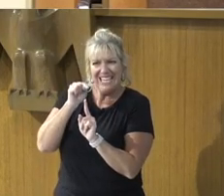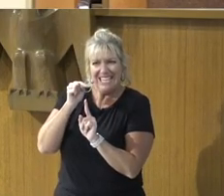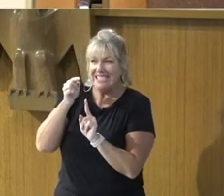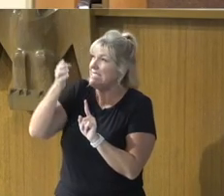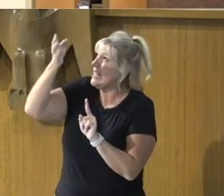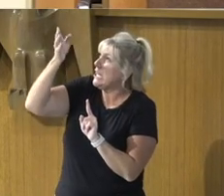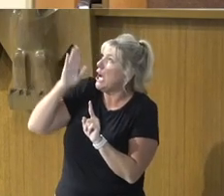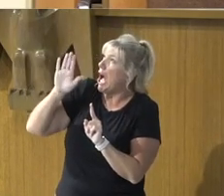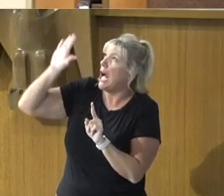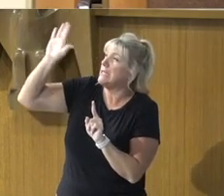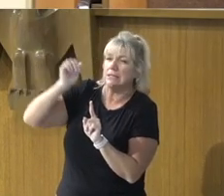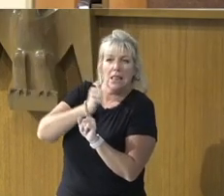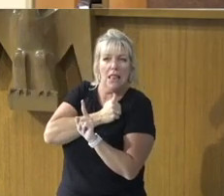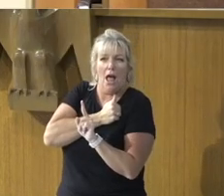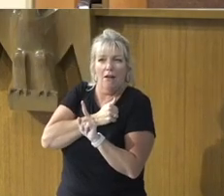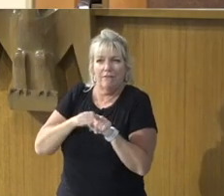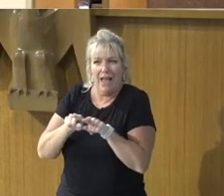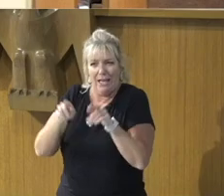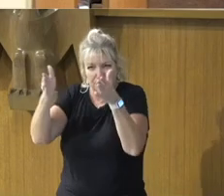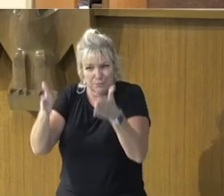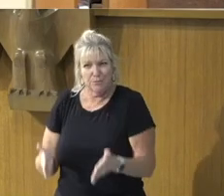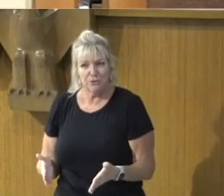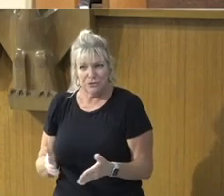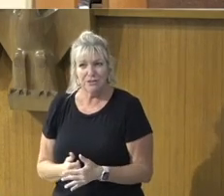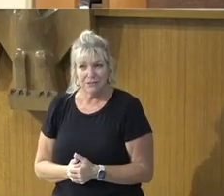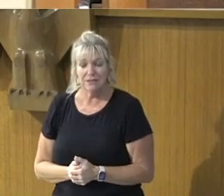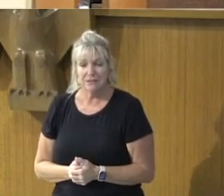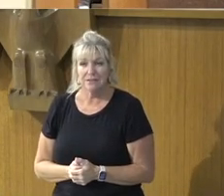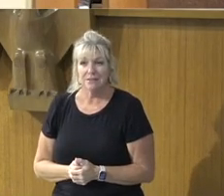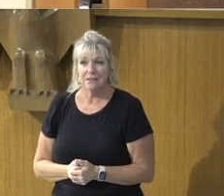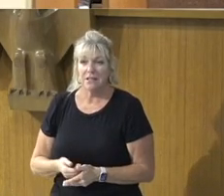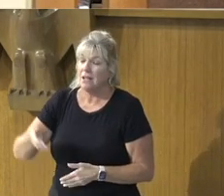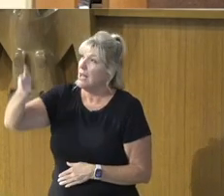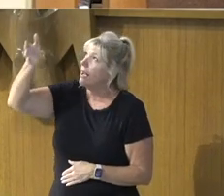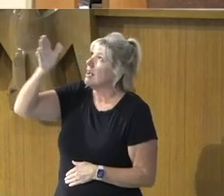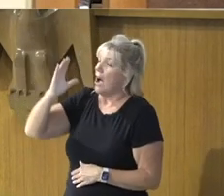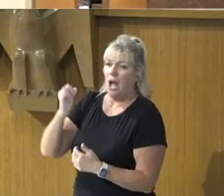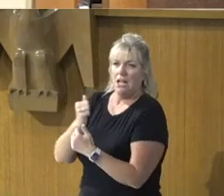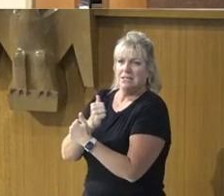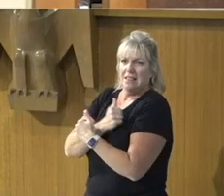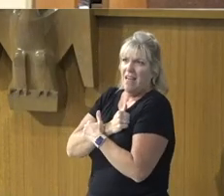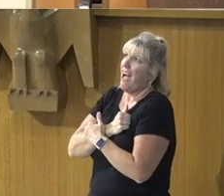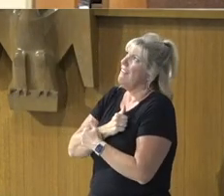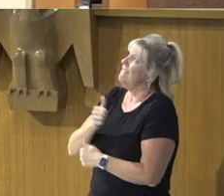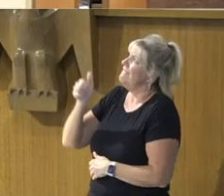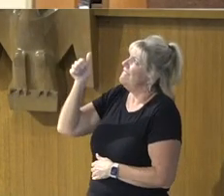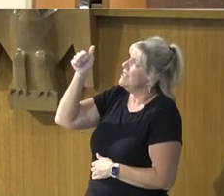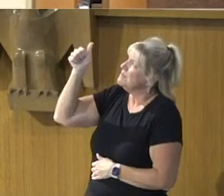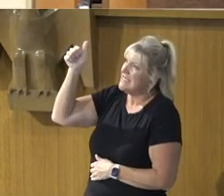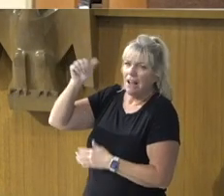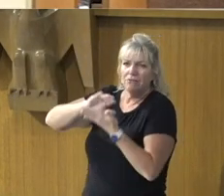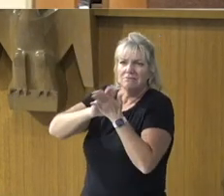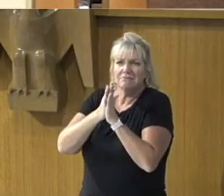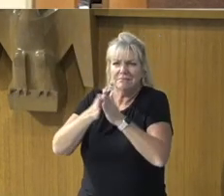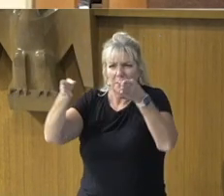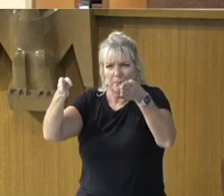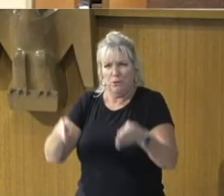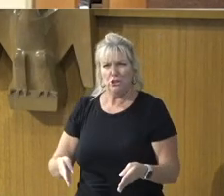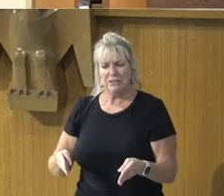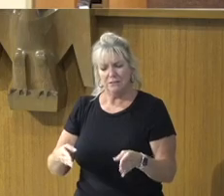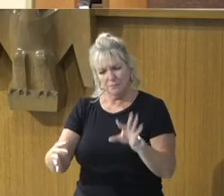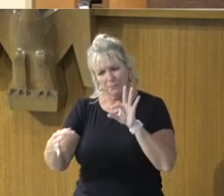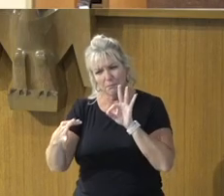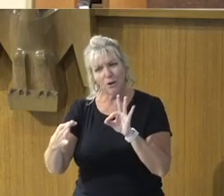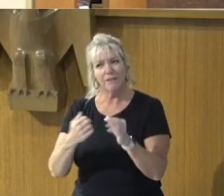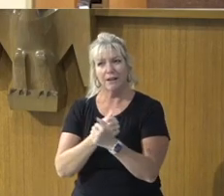Incarnate, Another way of saying it, God's love, In person, A perfect love,